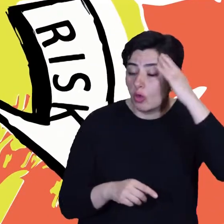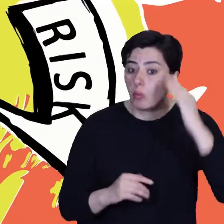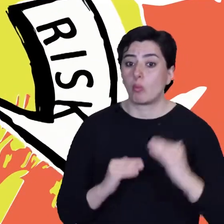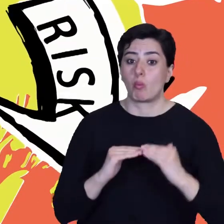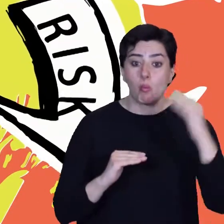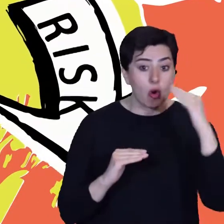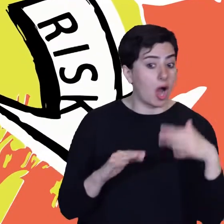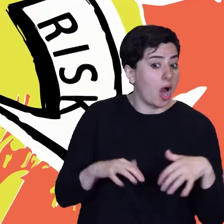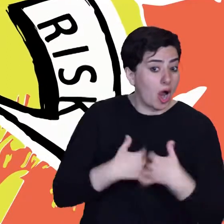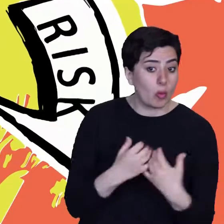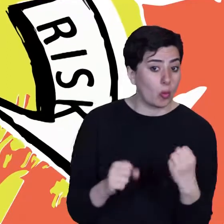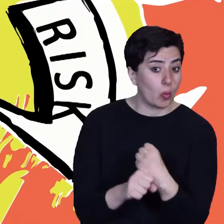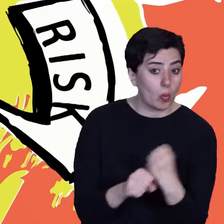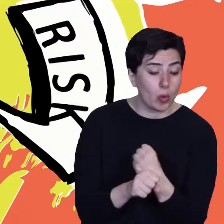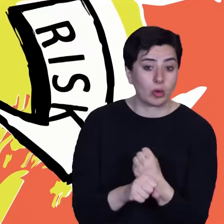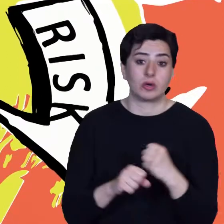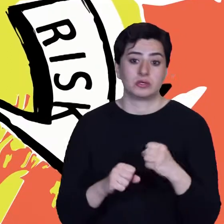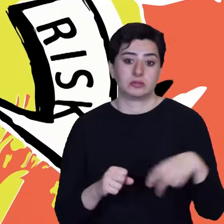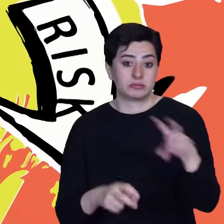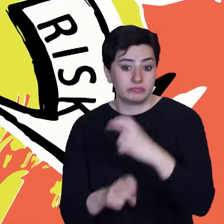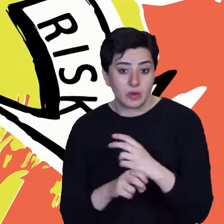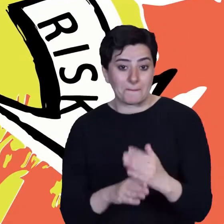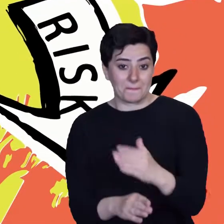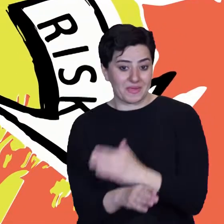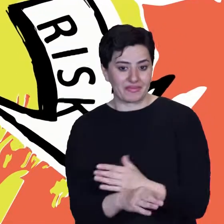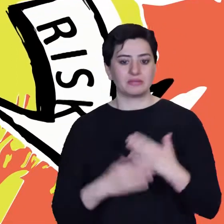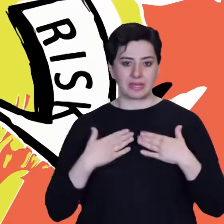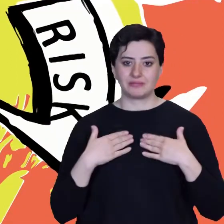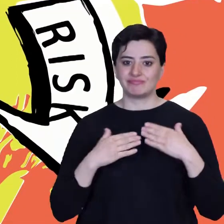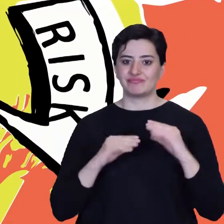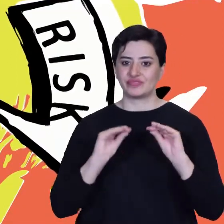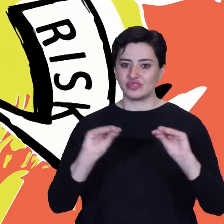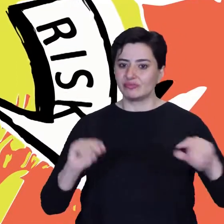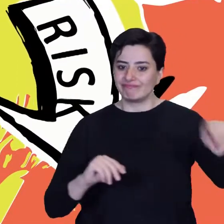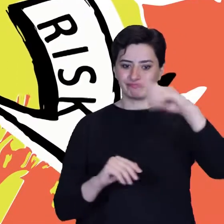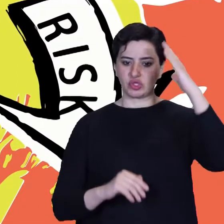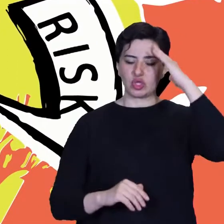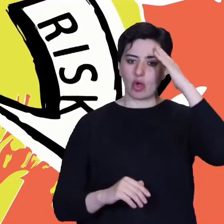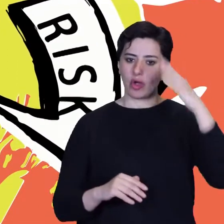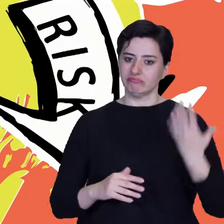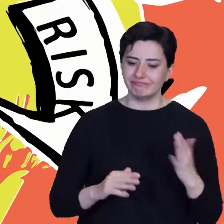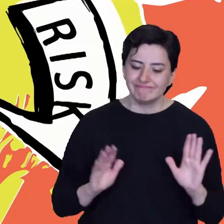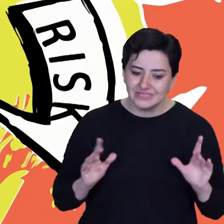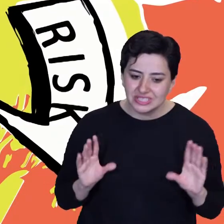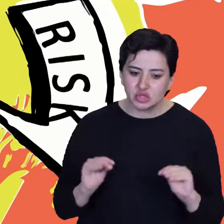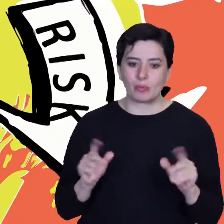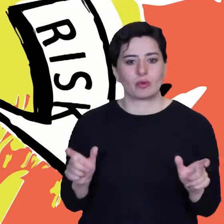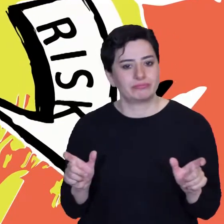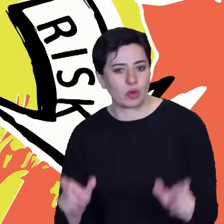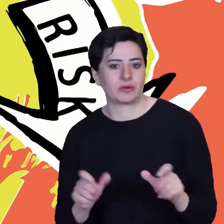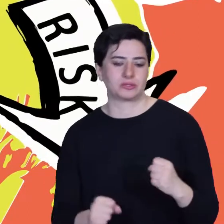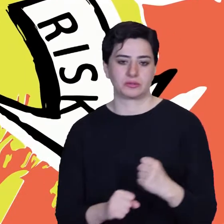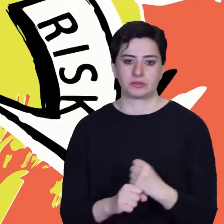are less vulnerable to disasters and better prepared when a hazard does happen. This all means they will be more resilient,